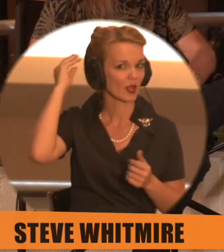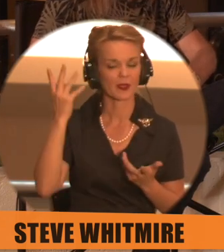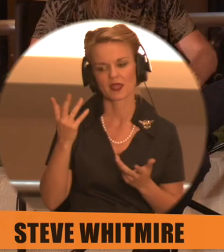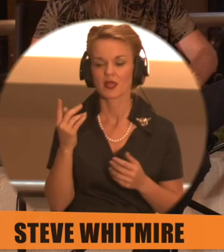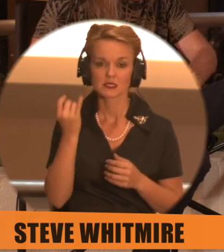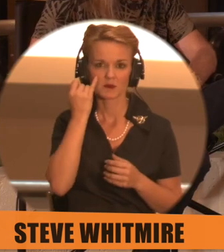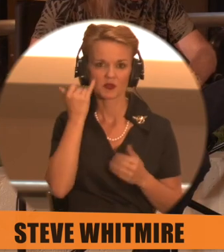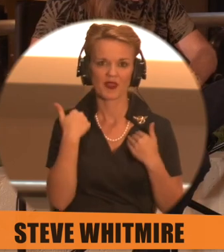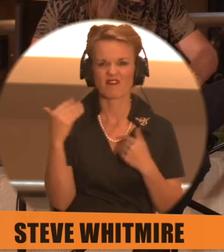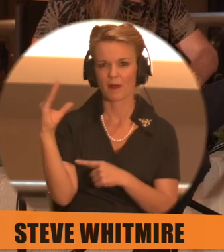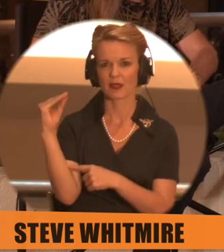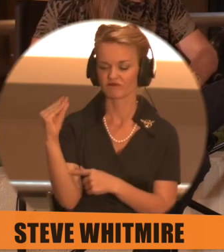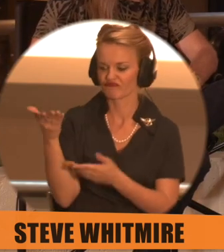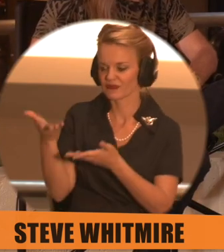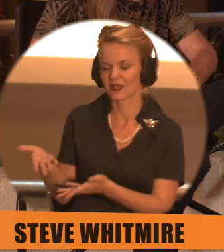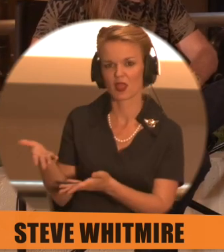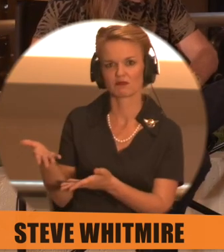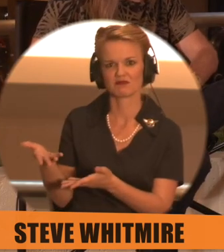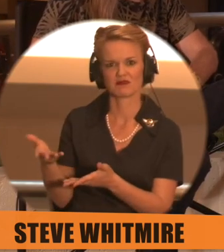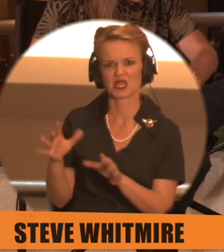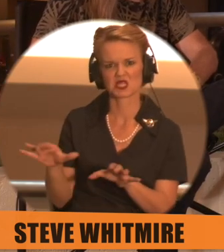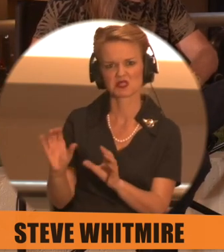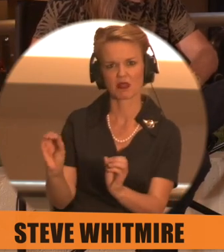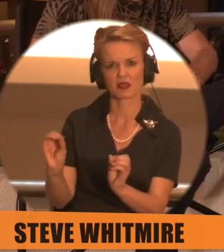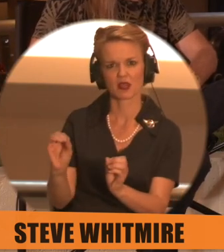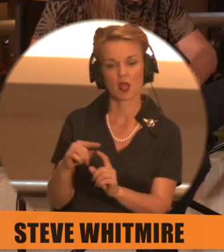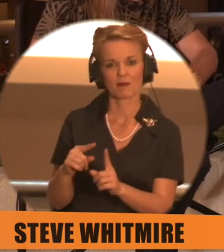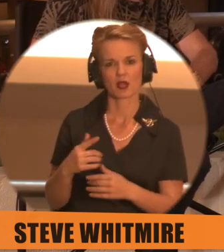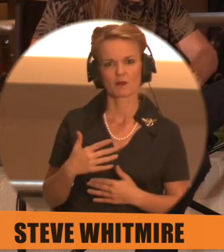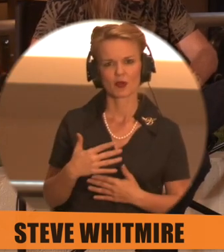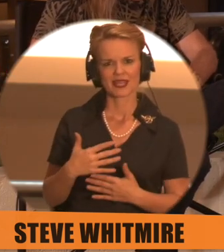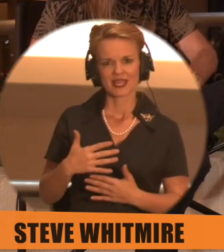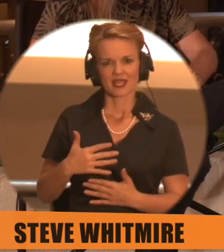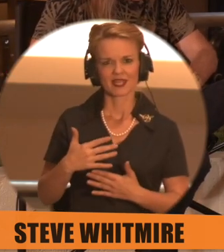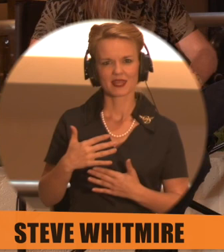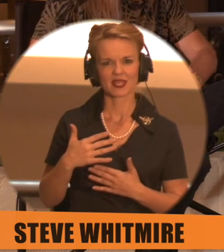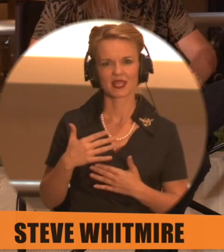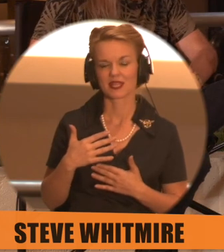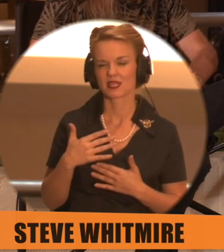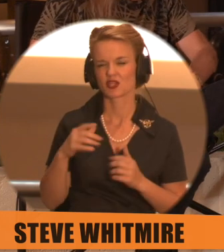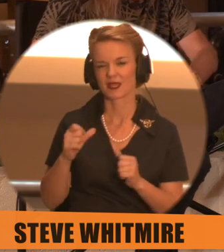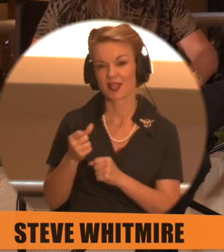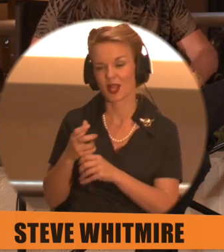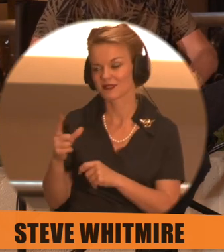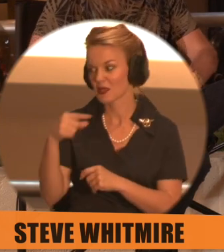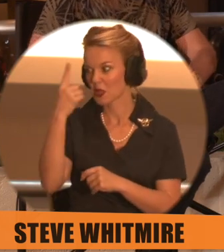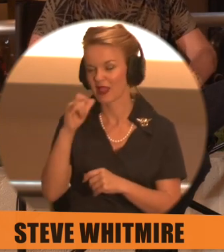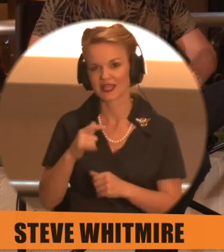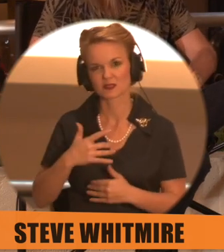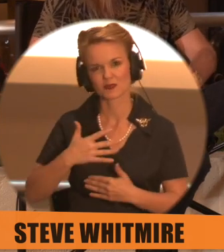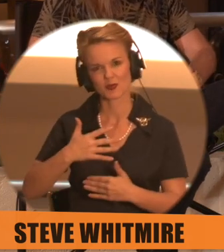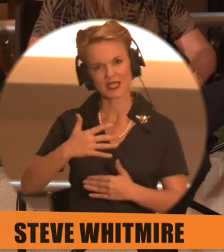Yeah. He's just sitting there doing nothing, but a breathing technique, just making the puppet look like he's just breathing,